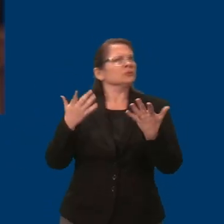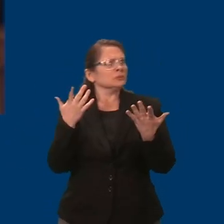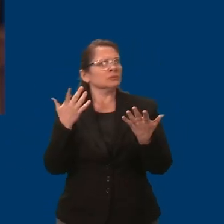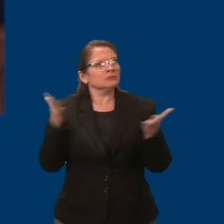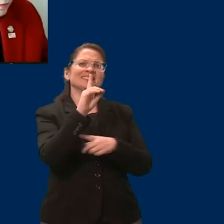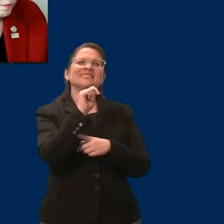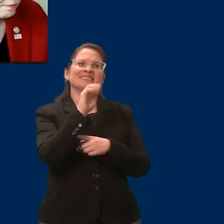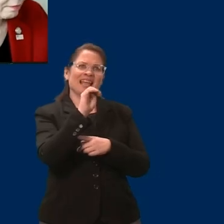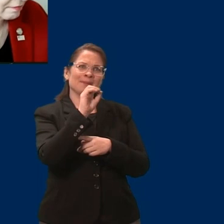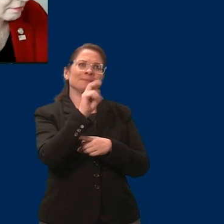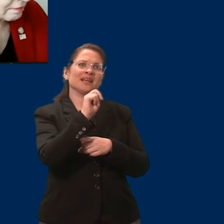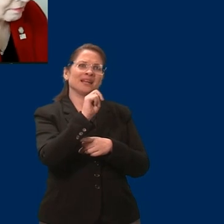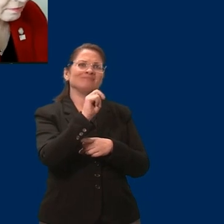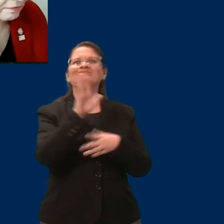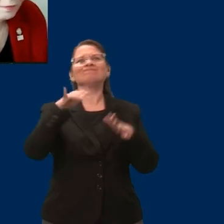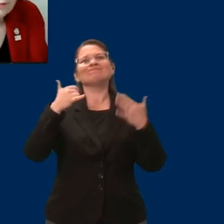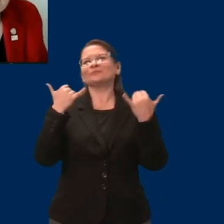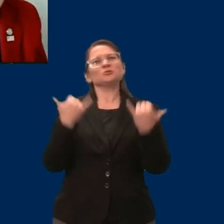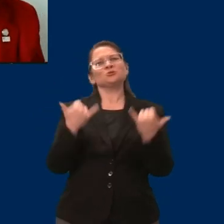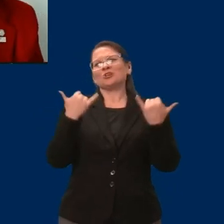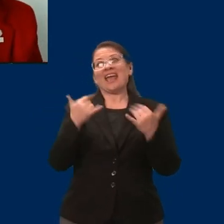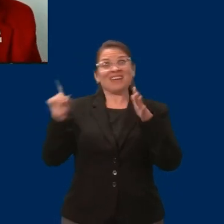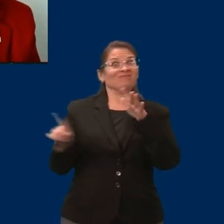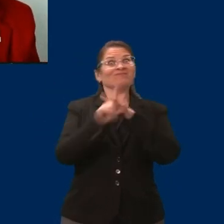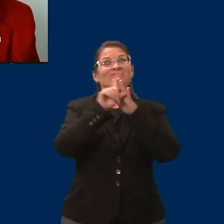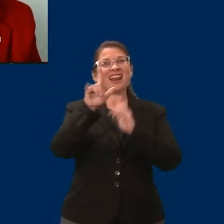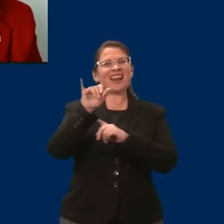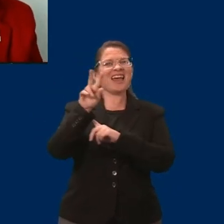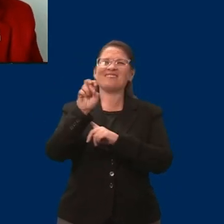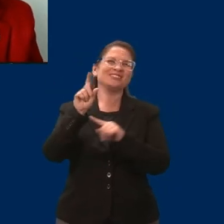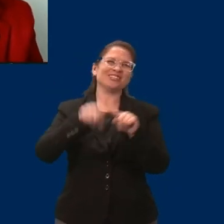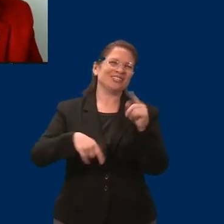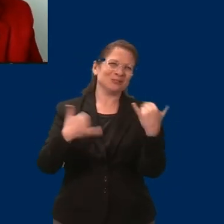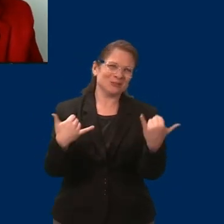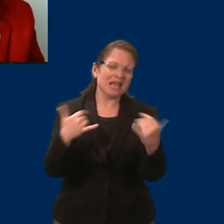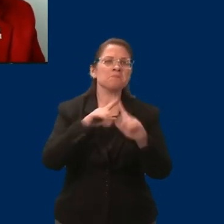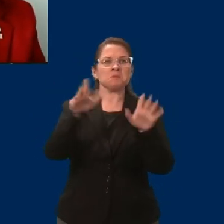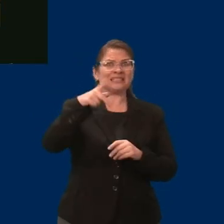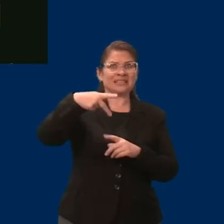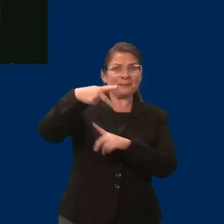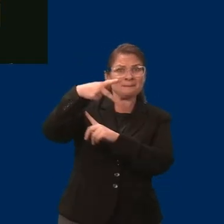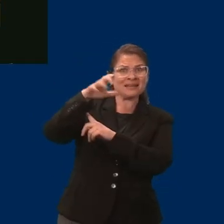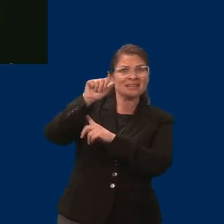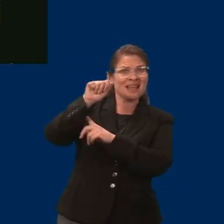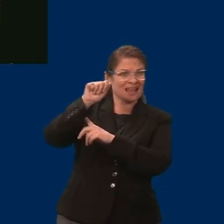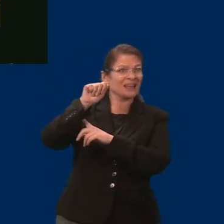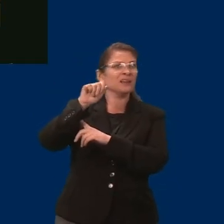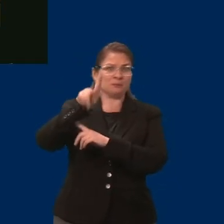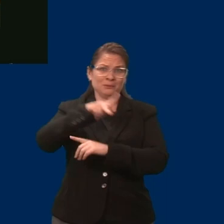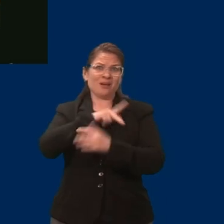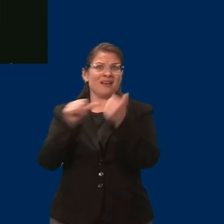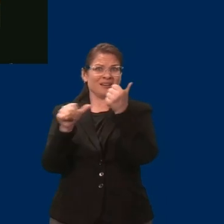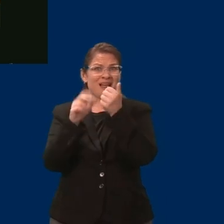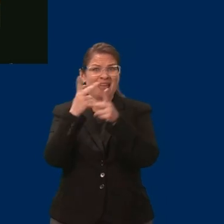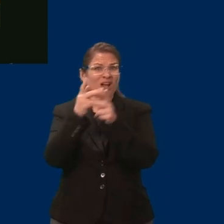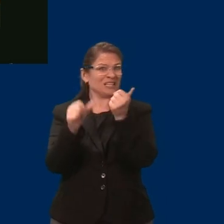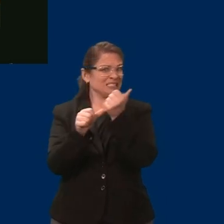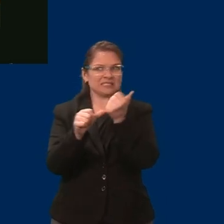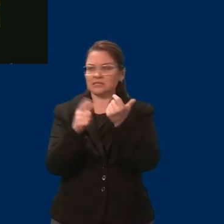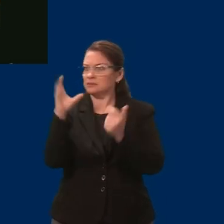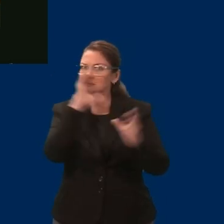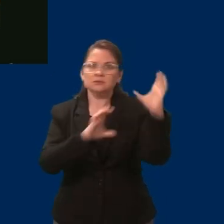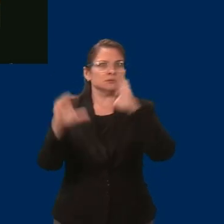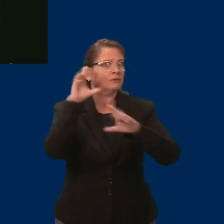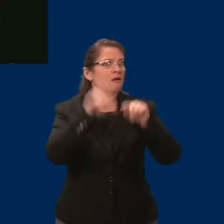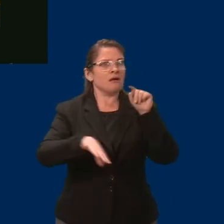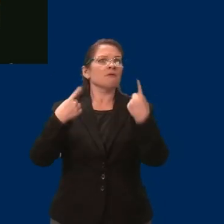Thank you. Hello, I'm Hope Johnson, Council member of Minnesota Council on Disability. Today we are having a conversation based